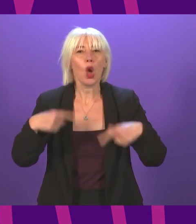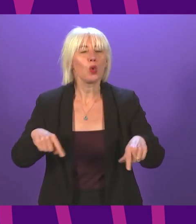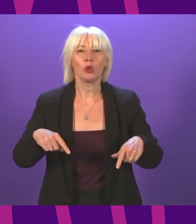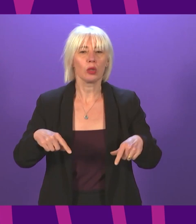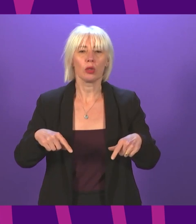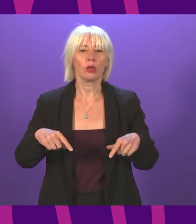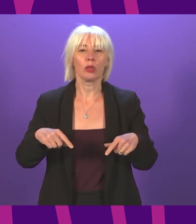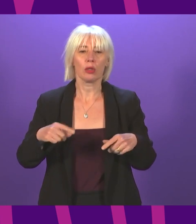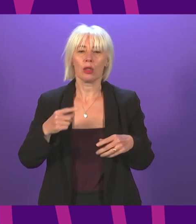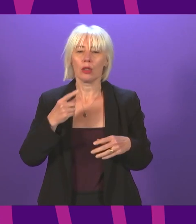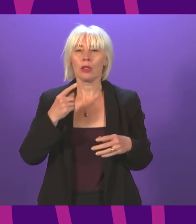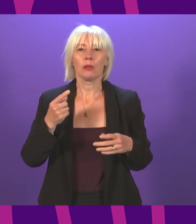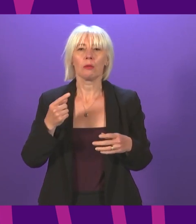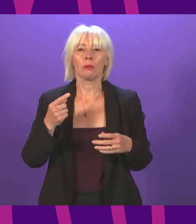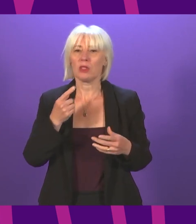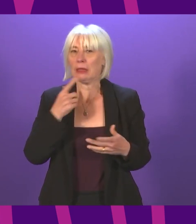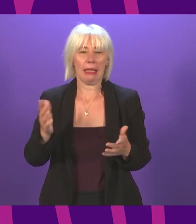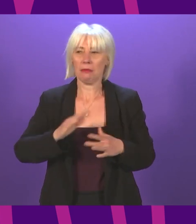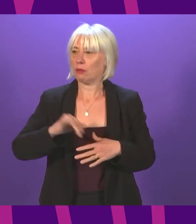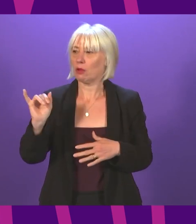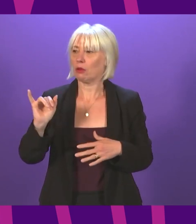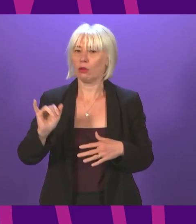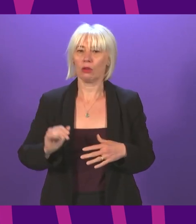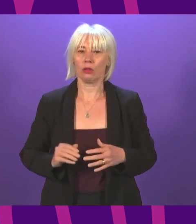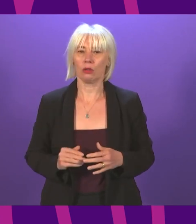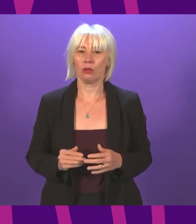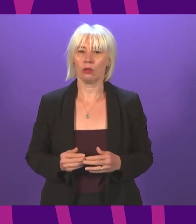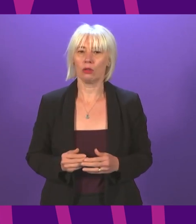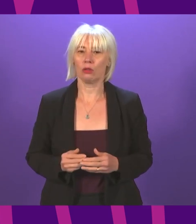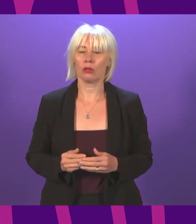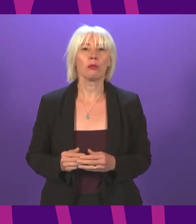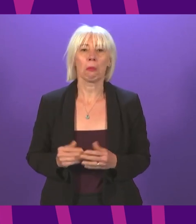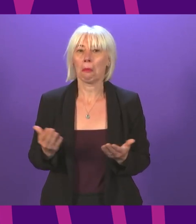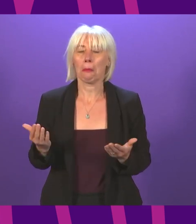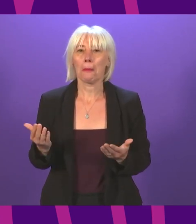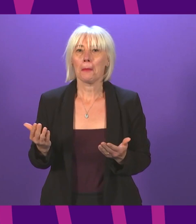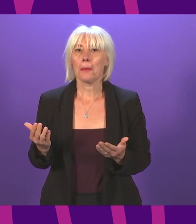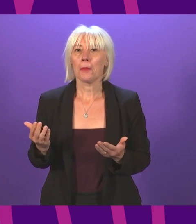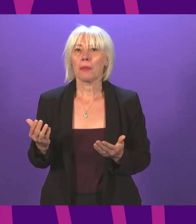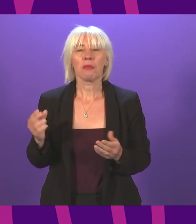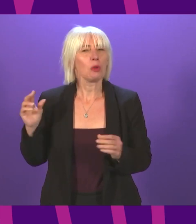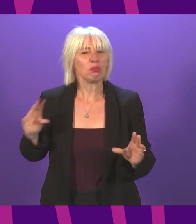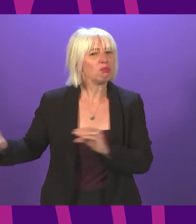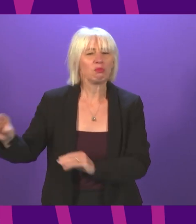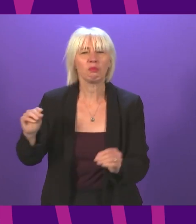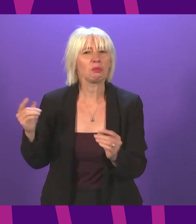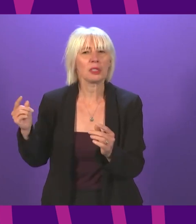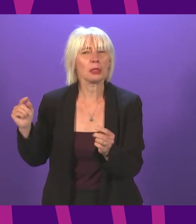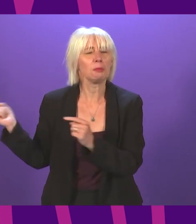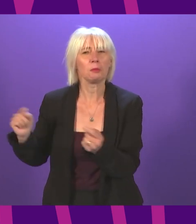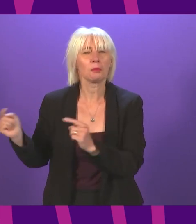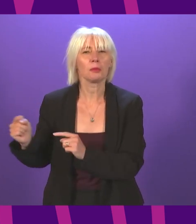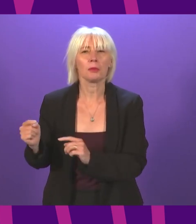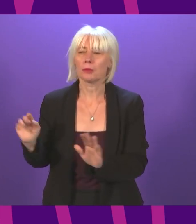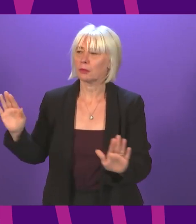Oh goodness. Oh my goodness. Unbelievable. Oh my goodness. I would be grateful